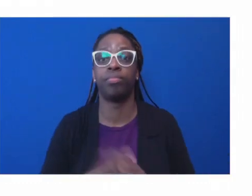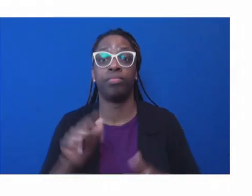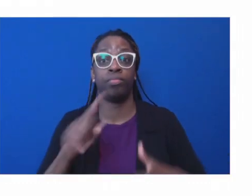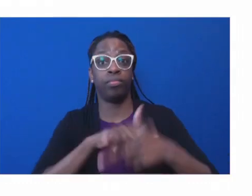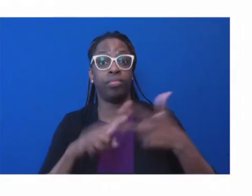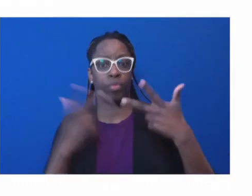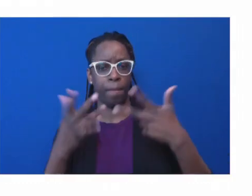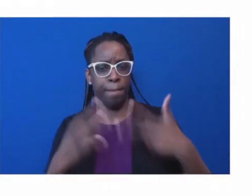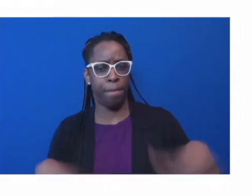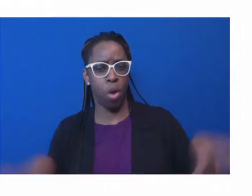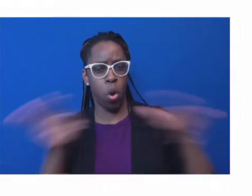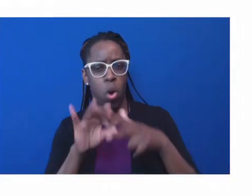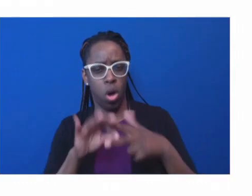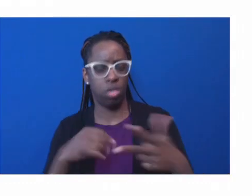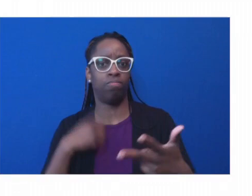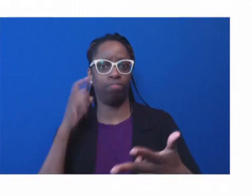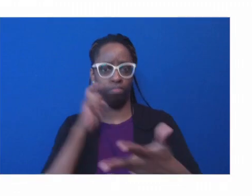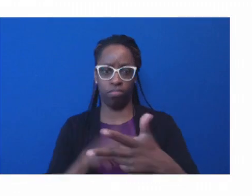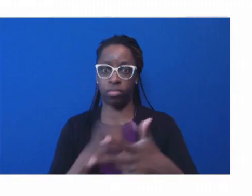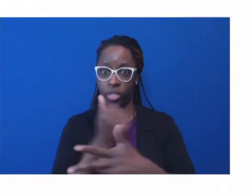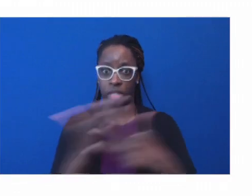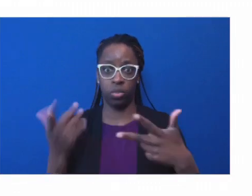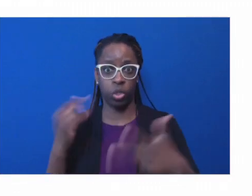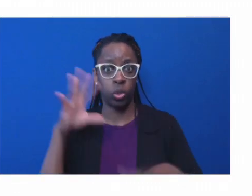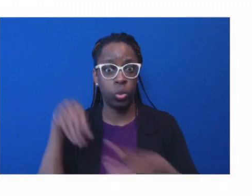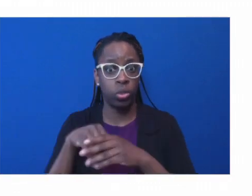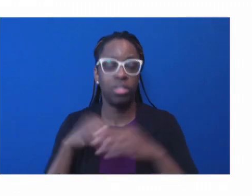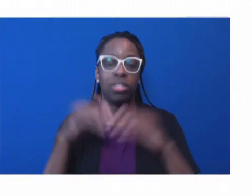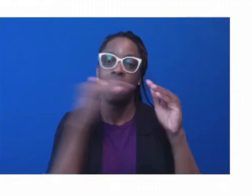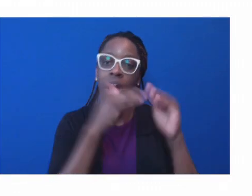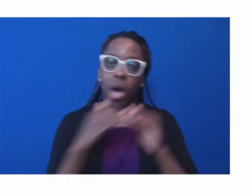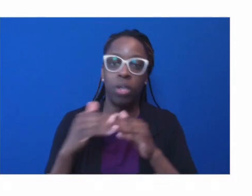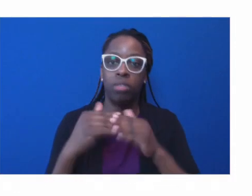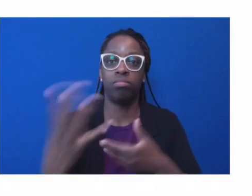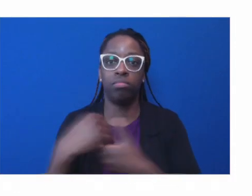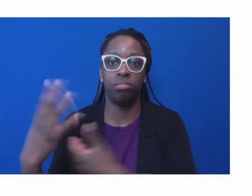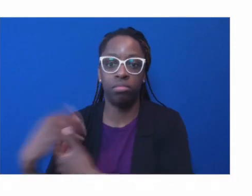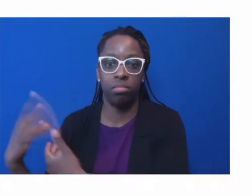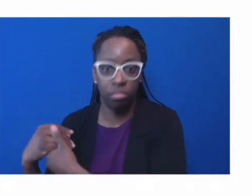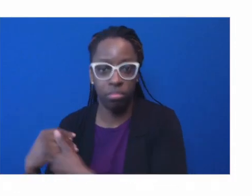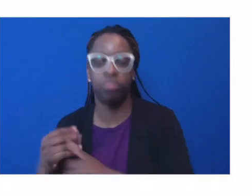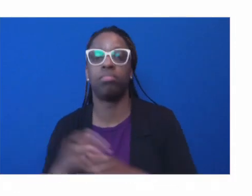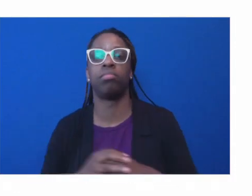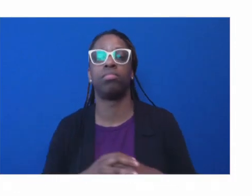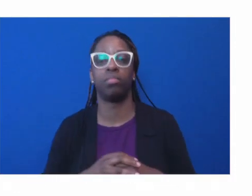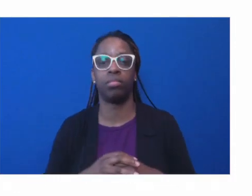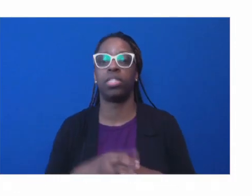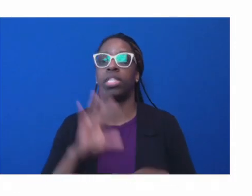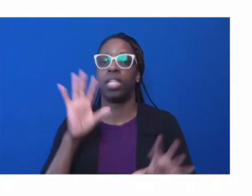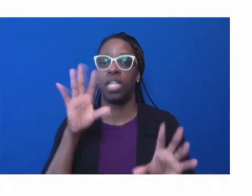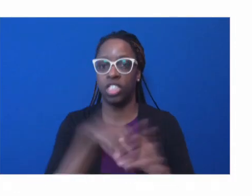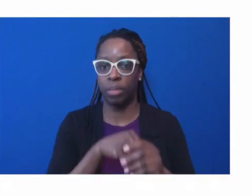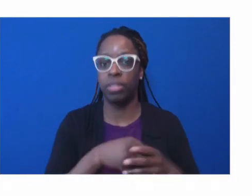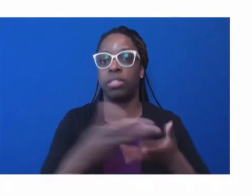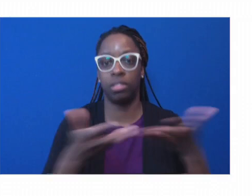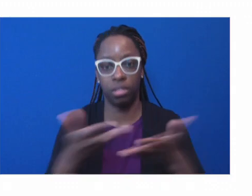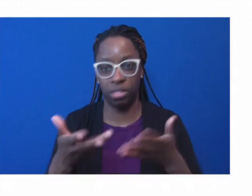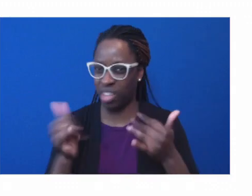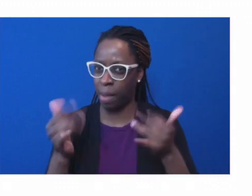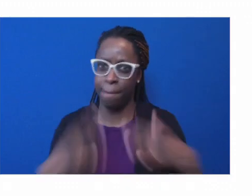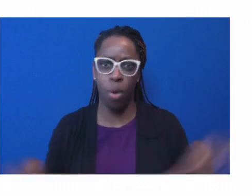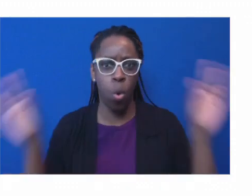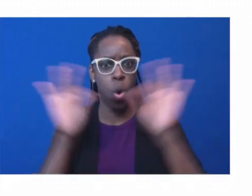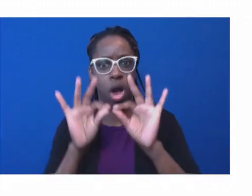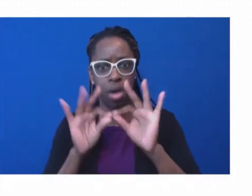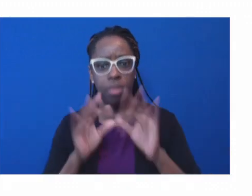engagement, and the real importance of that work, especially at a very political time. And as you know, public health is inherently political